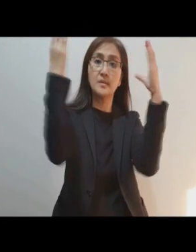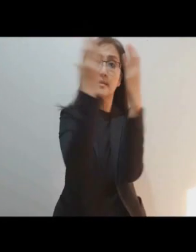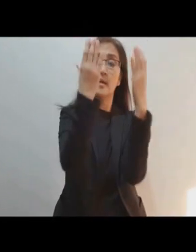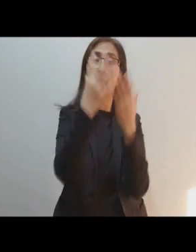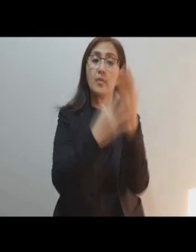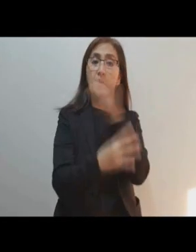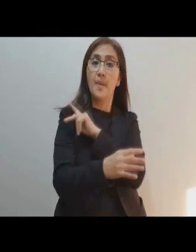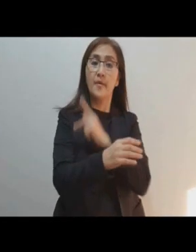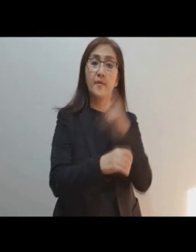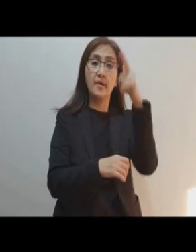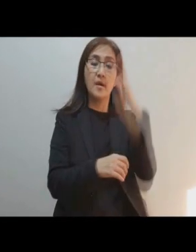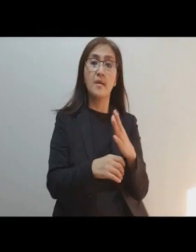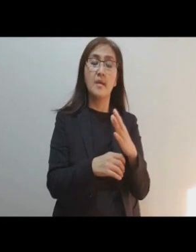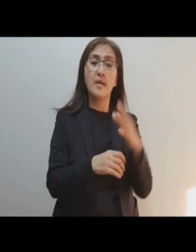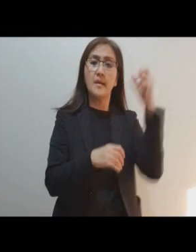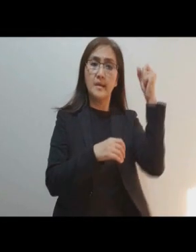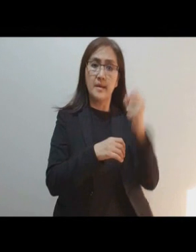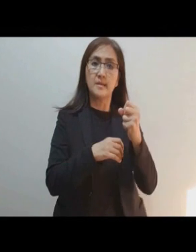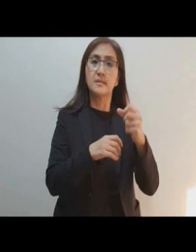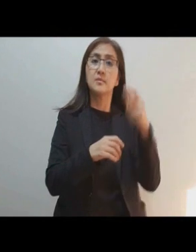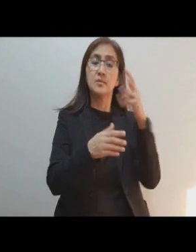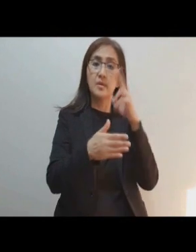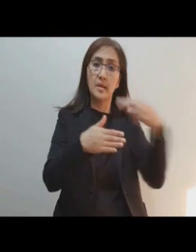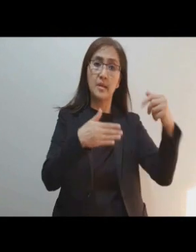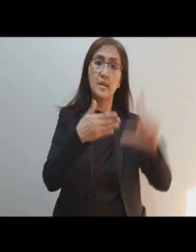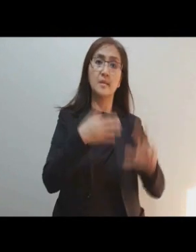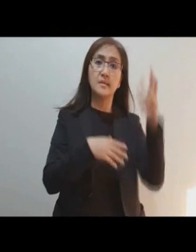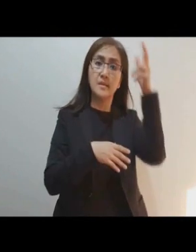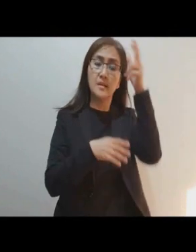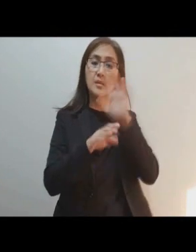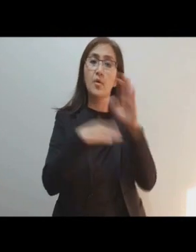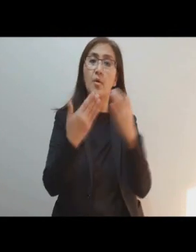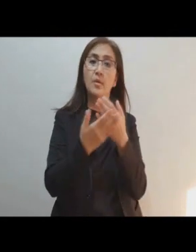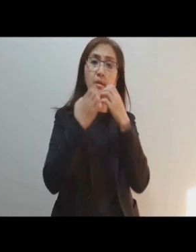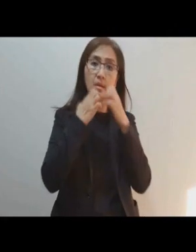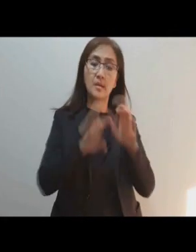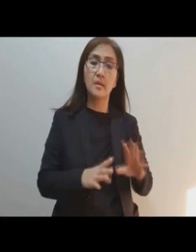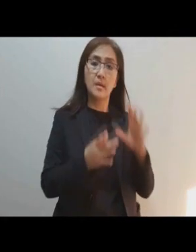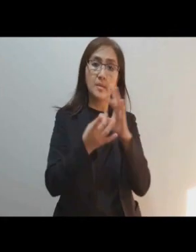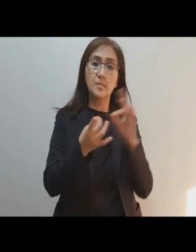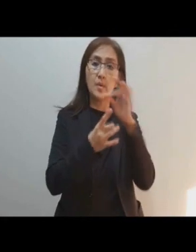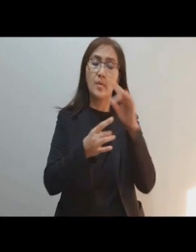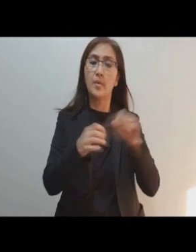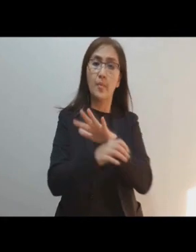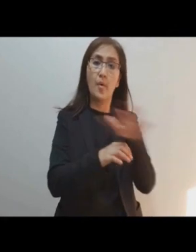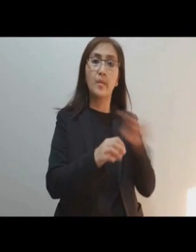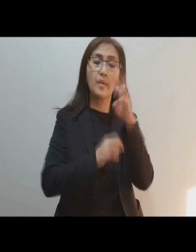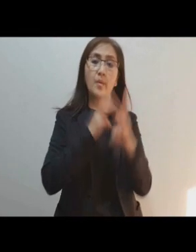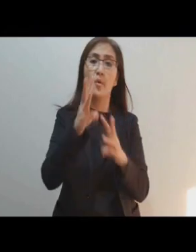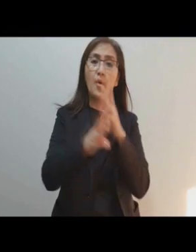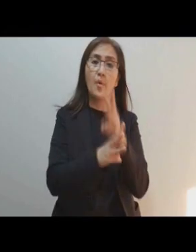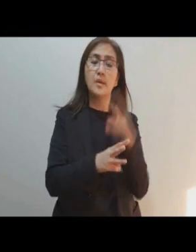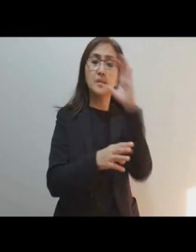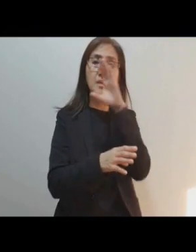Host, by the power of God, cast into hell Satan and all the evil spirits who prowl about the world